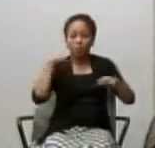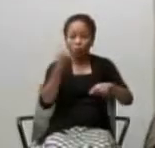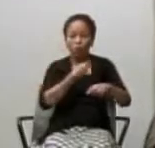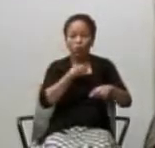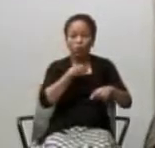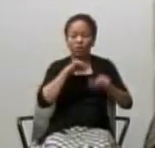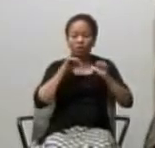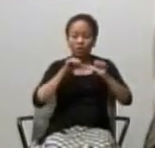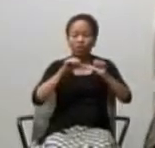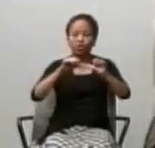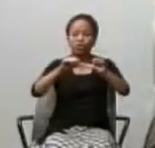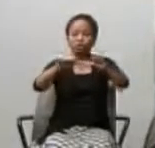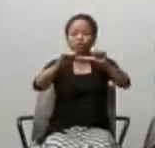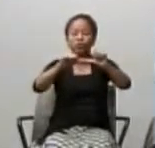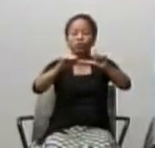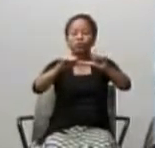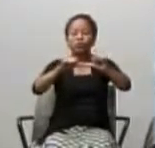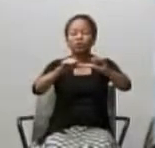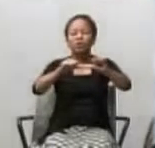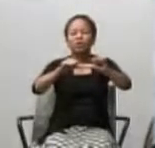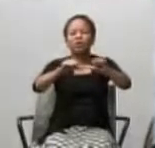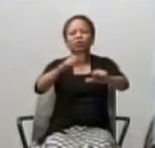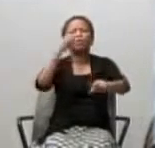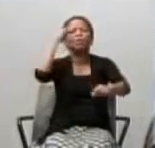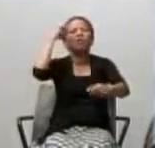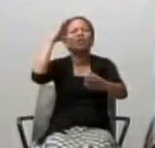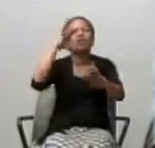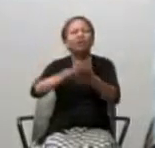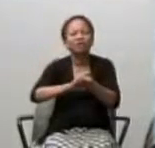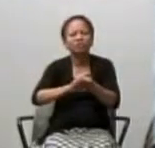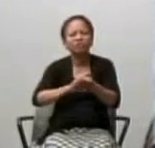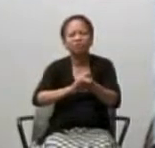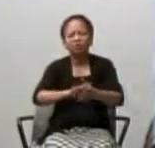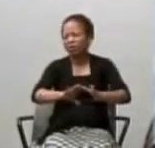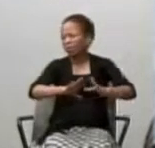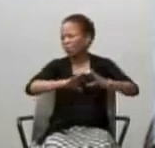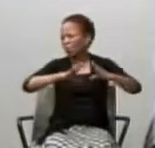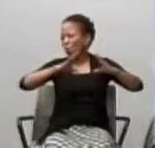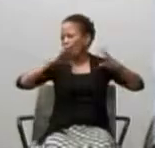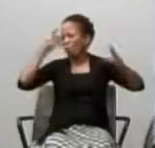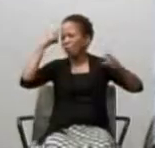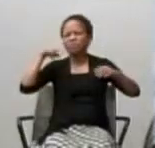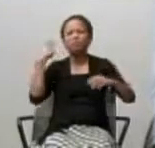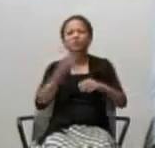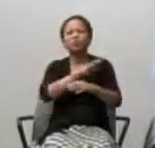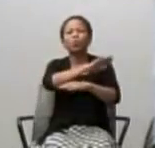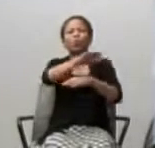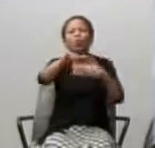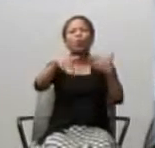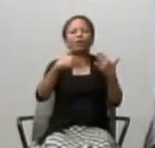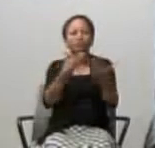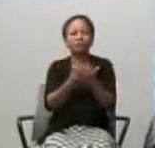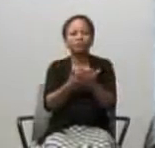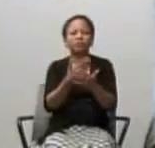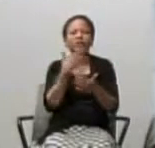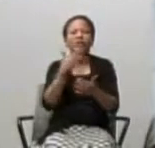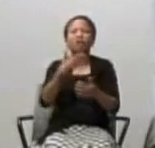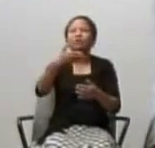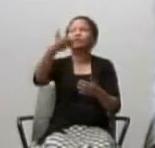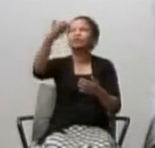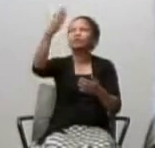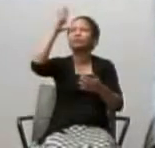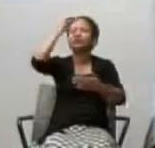for us all. Open for us all. So we thank God. We thank God for his son.